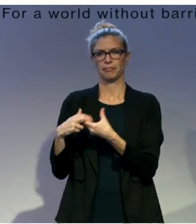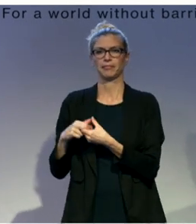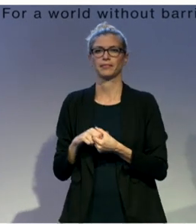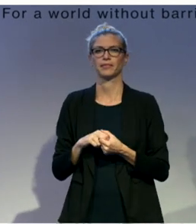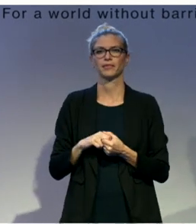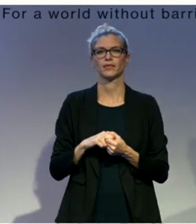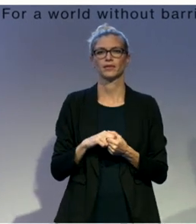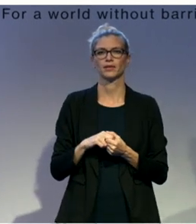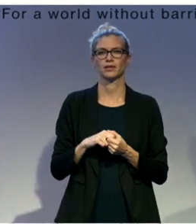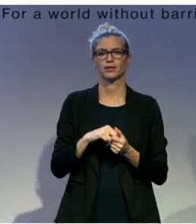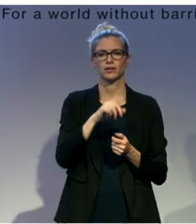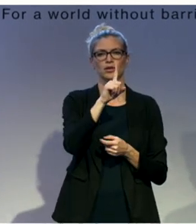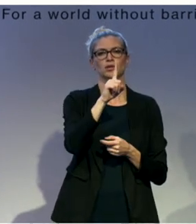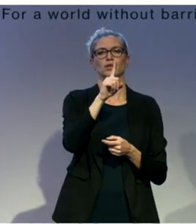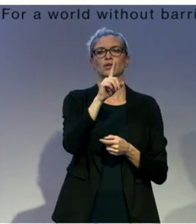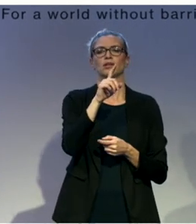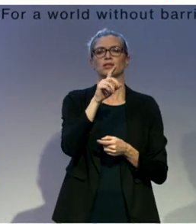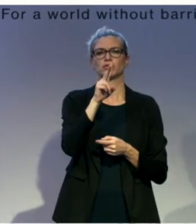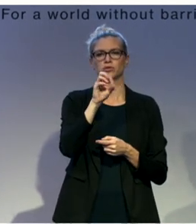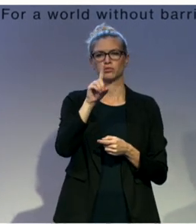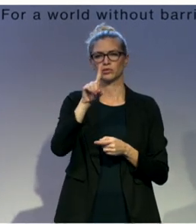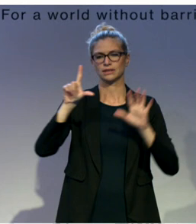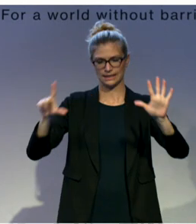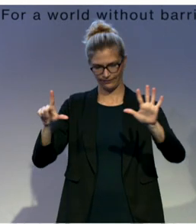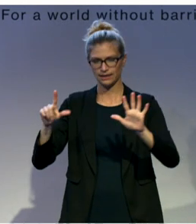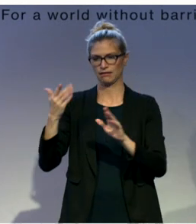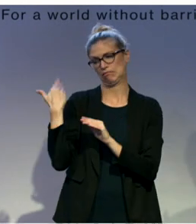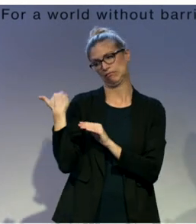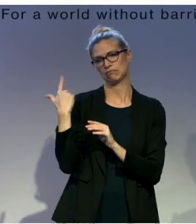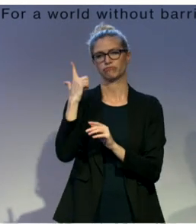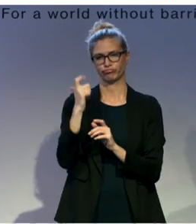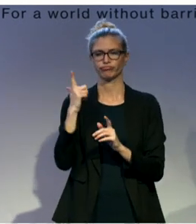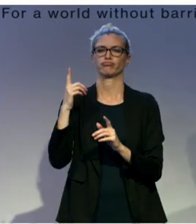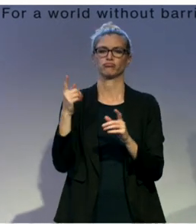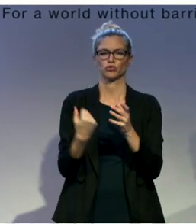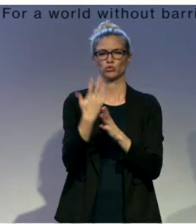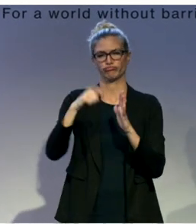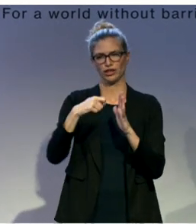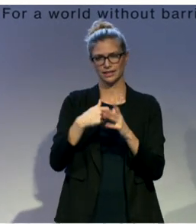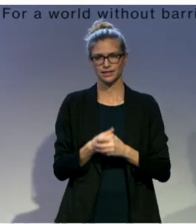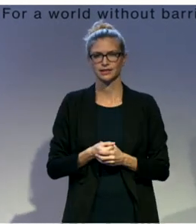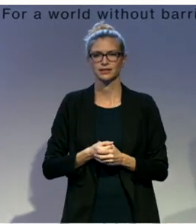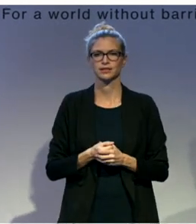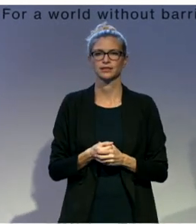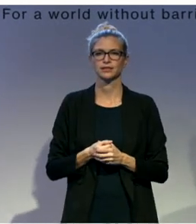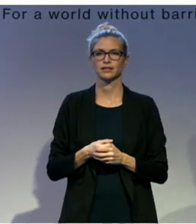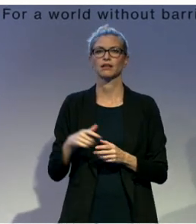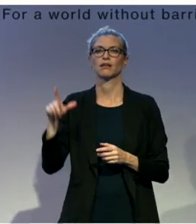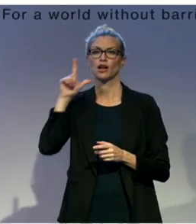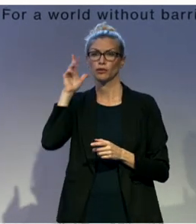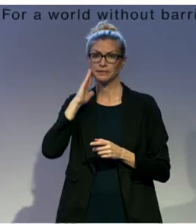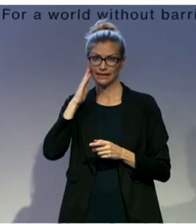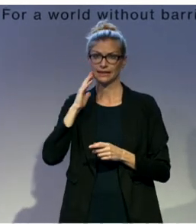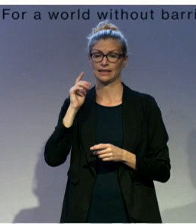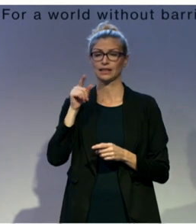So as most of you probably know, Libya has been undergoing a political transition since 2011. So